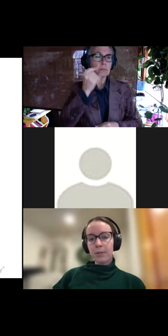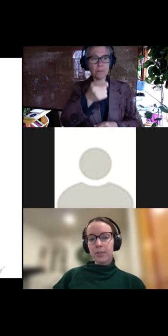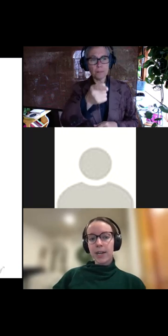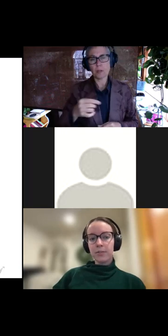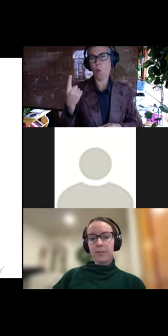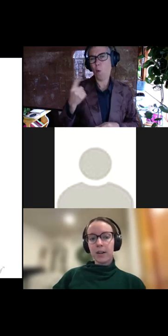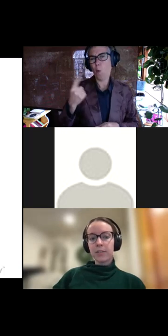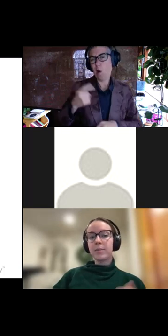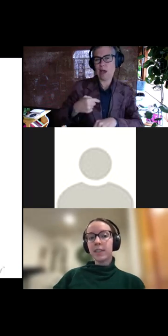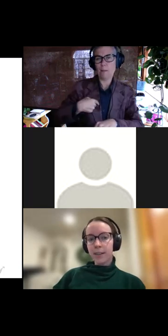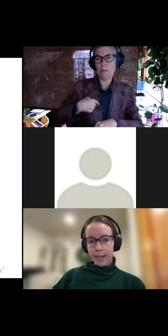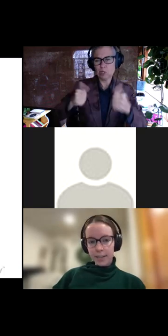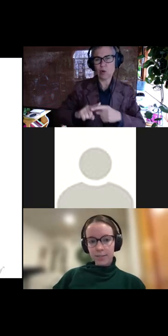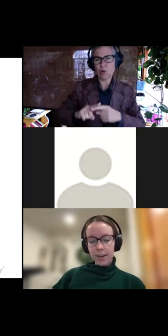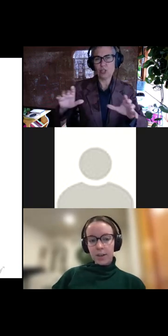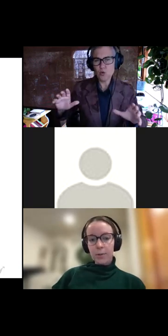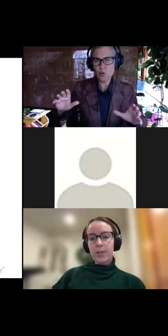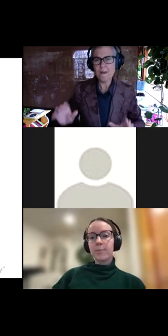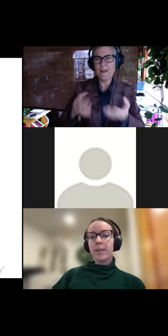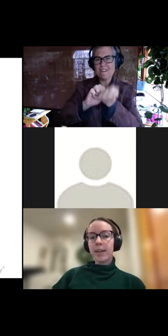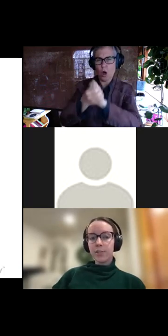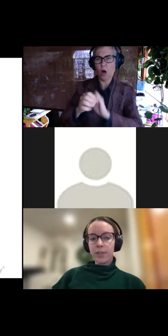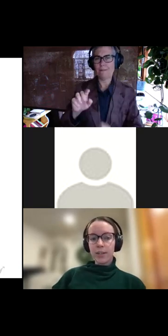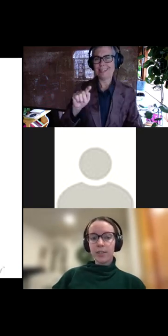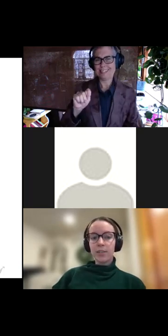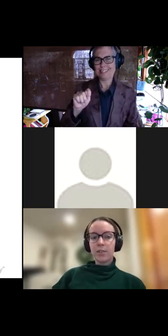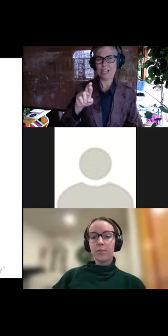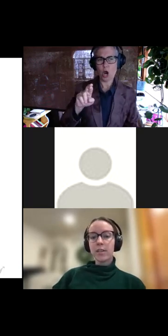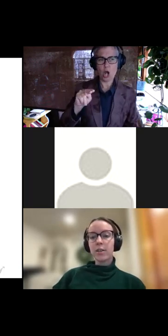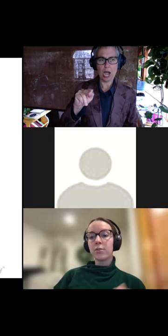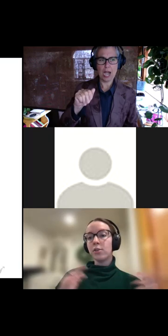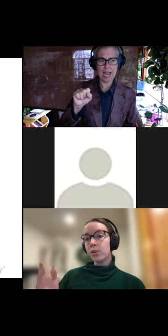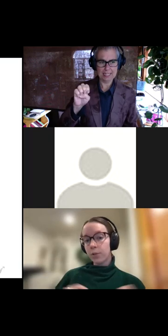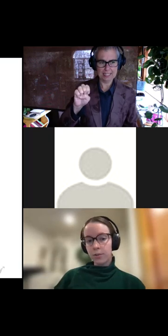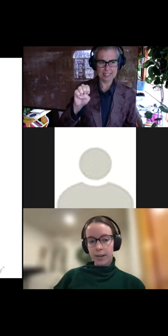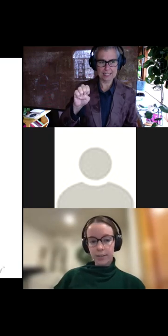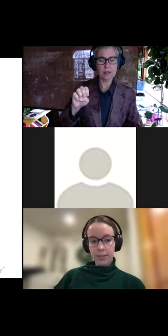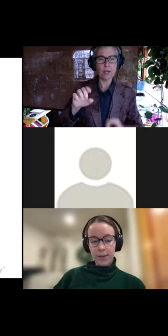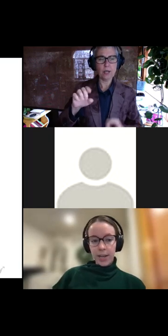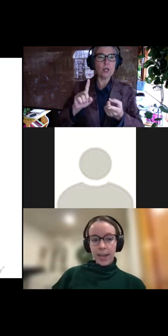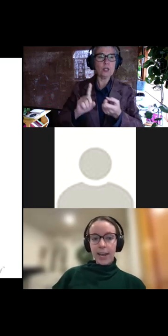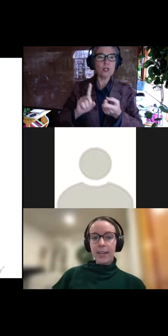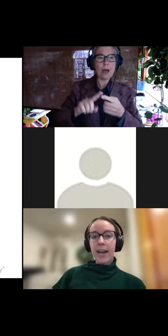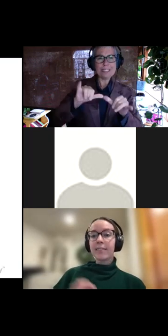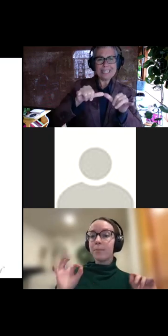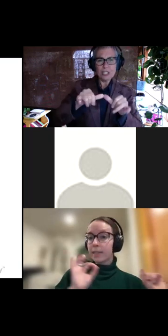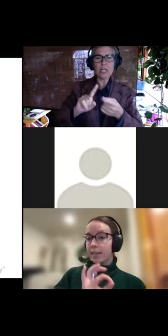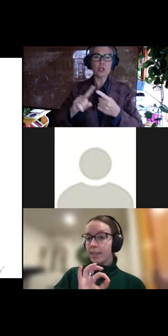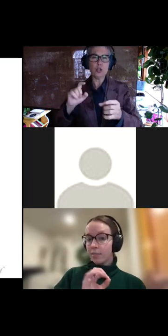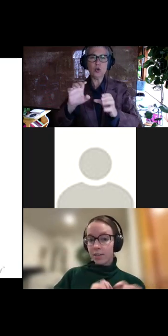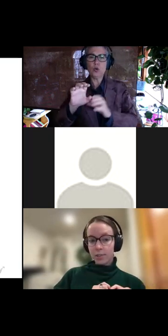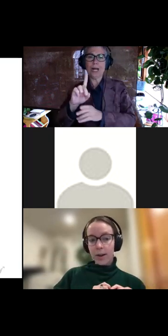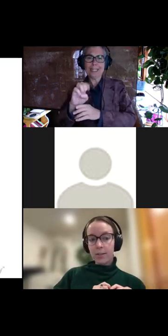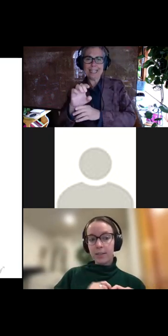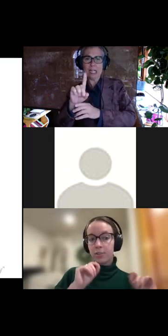one point I was trying to evolve some tRNAs, which had been engineered to decode new codons. And at the